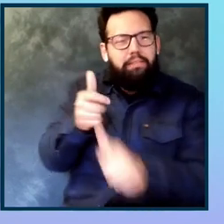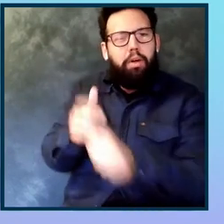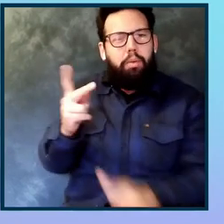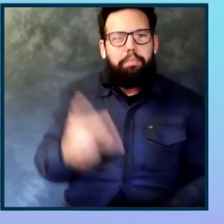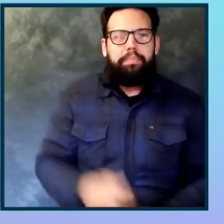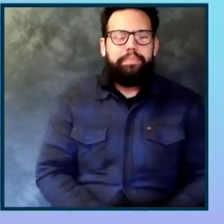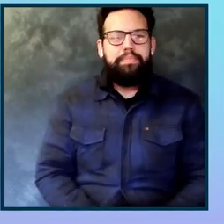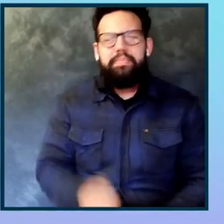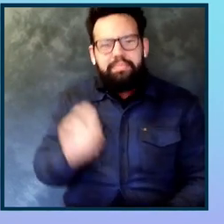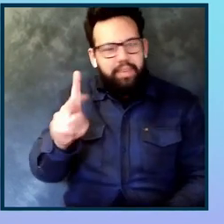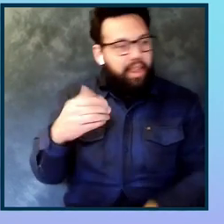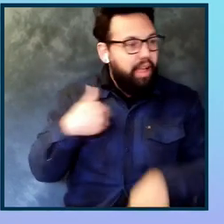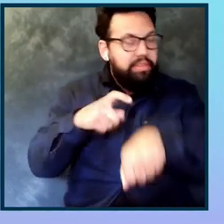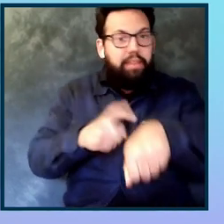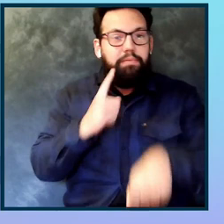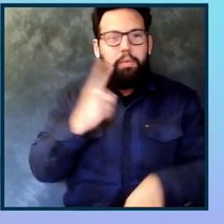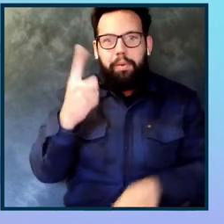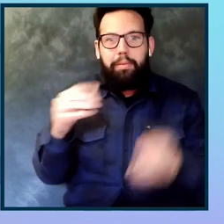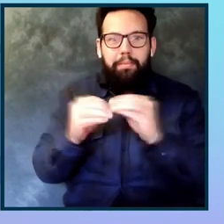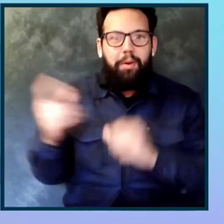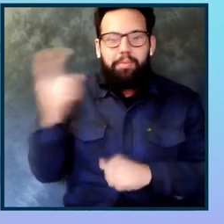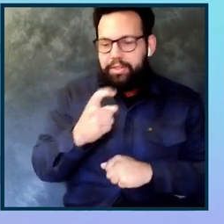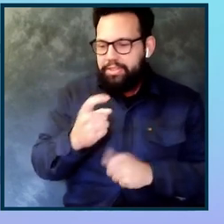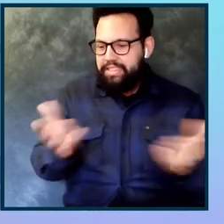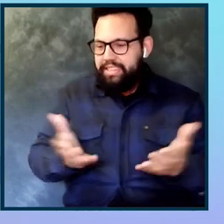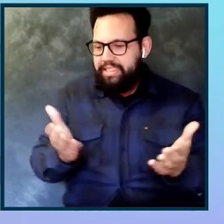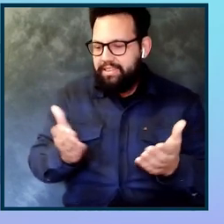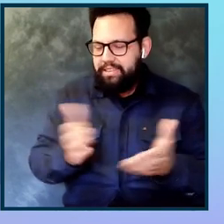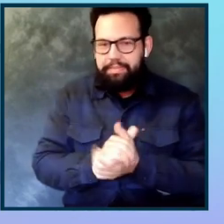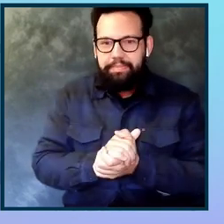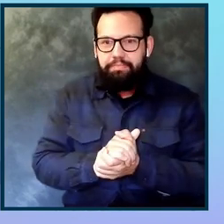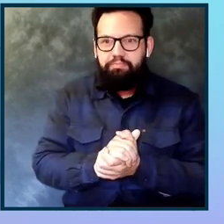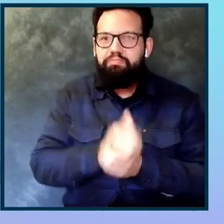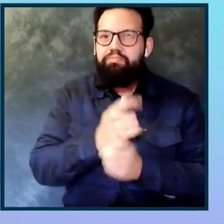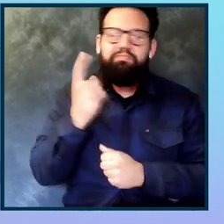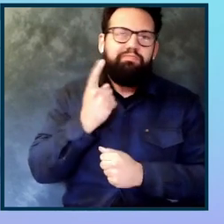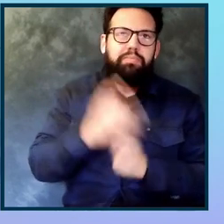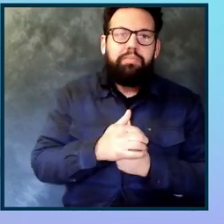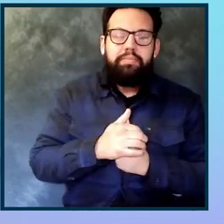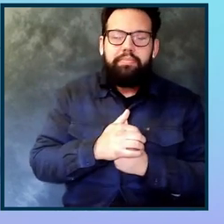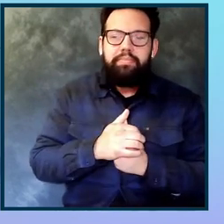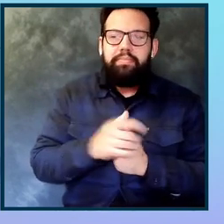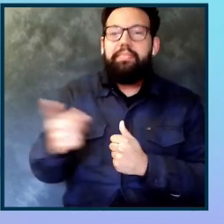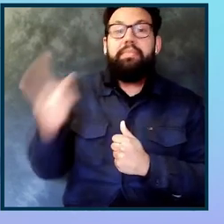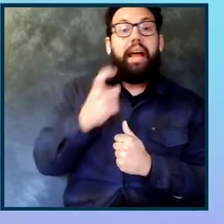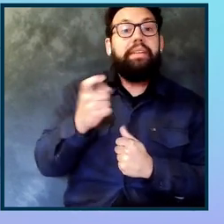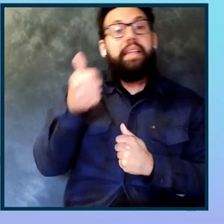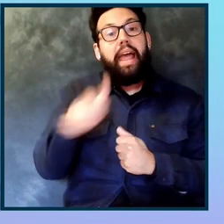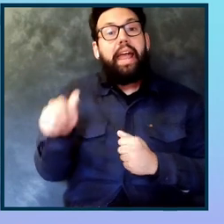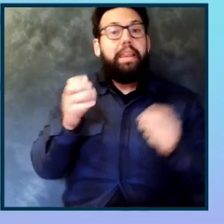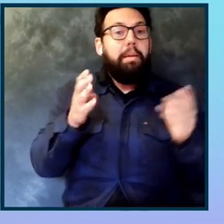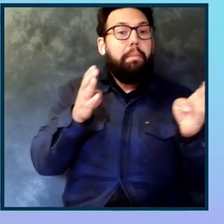right, I think we have time for one more question here. Let's see. Any plans to further support monitoring